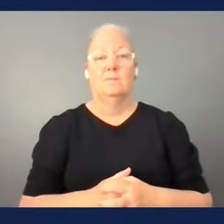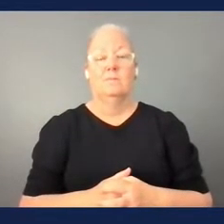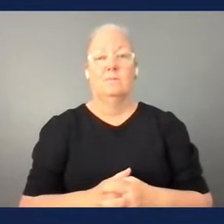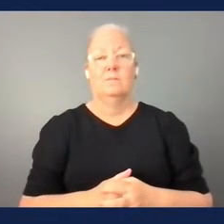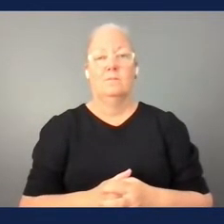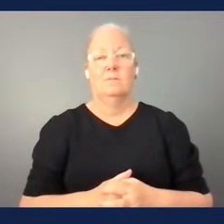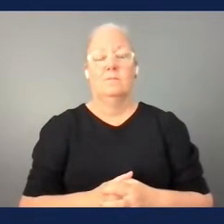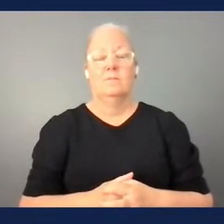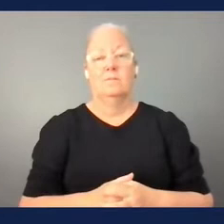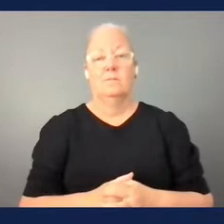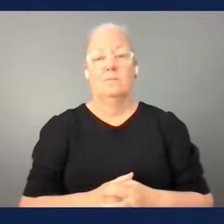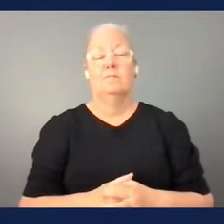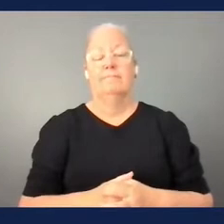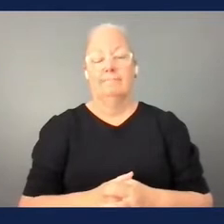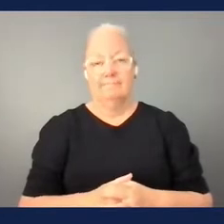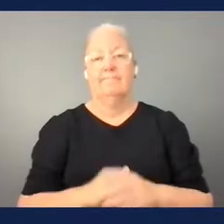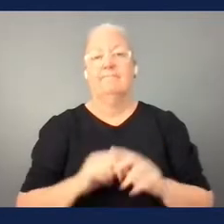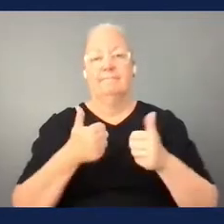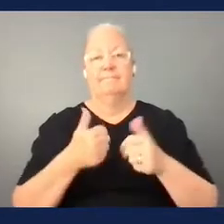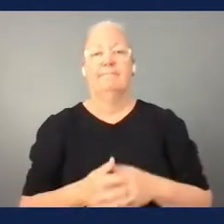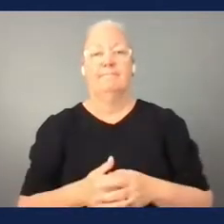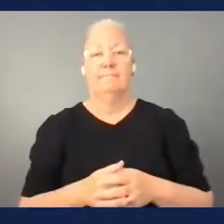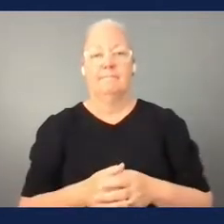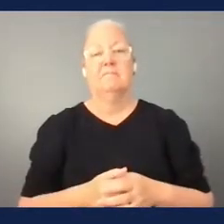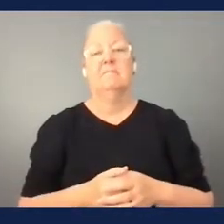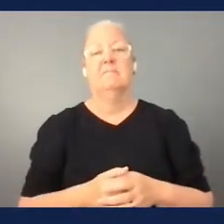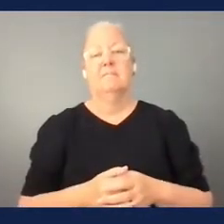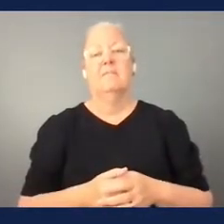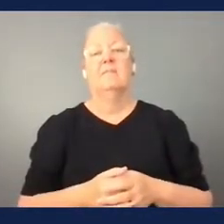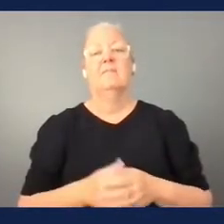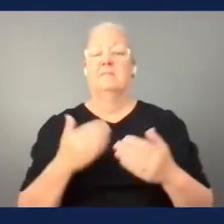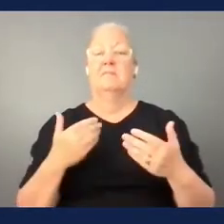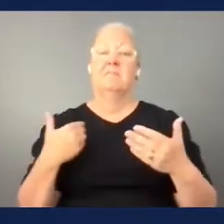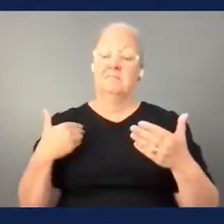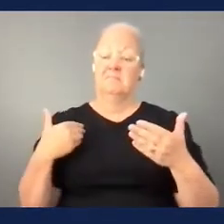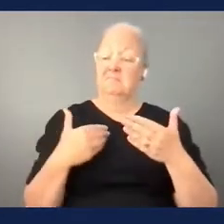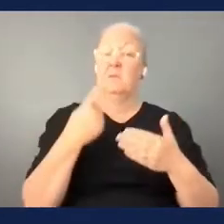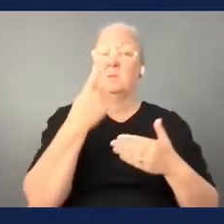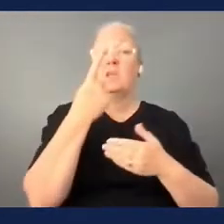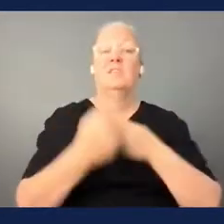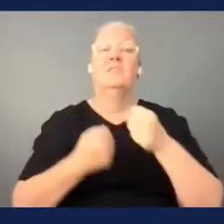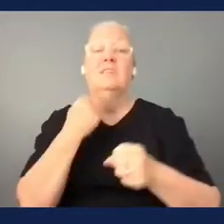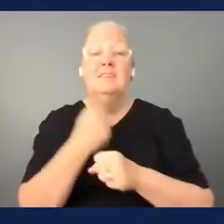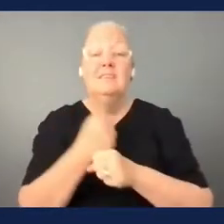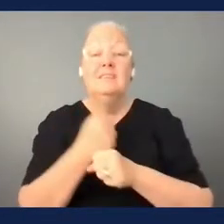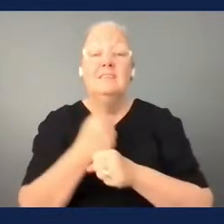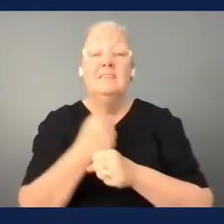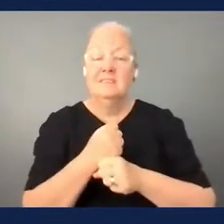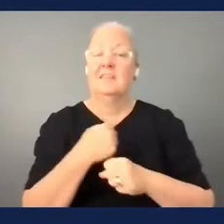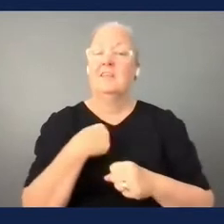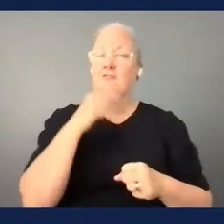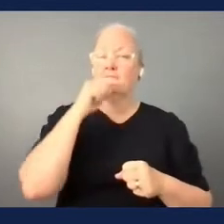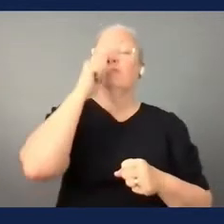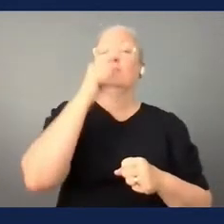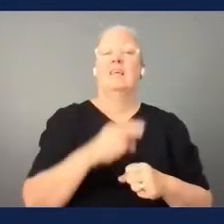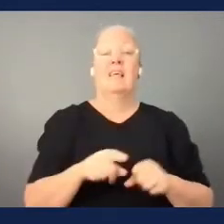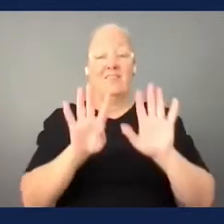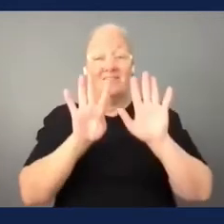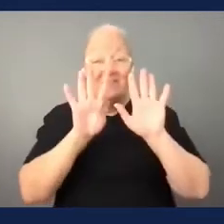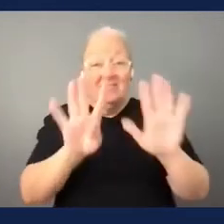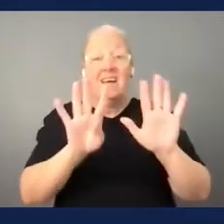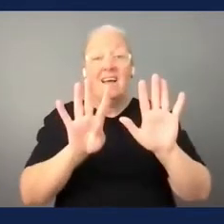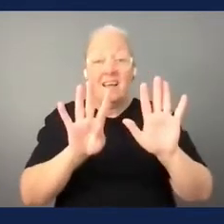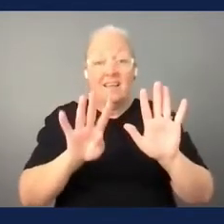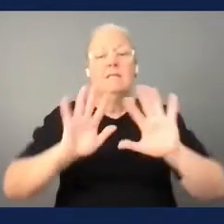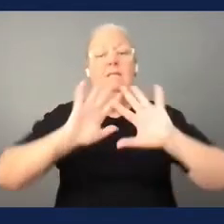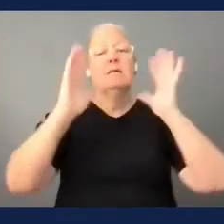yep um so in less than a year like i said earlier we're really proud that nine international federations have come different types of disability whether